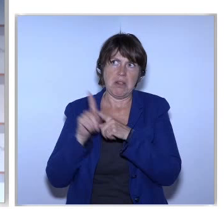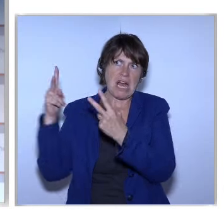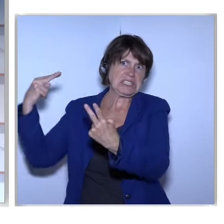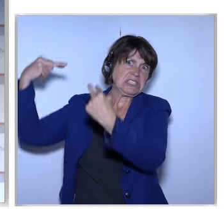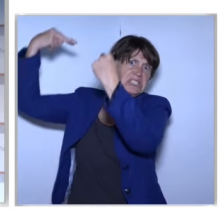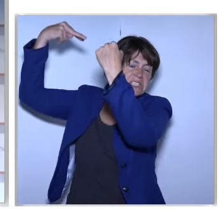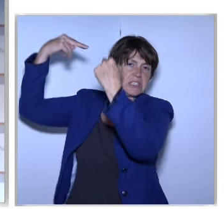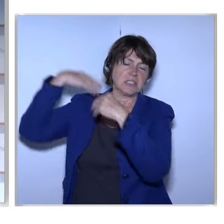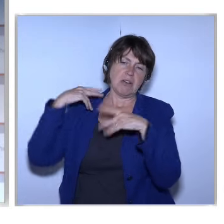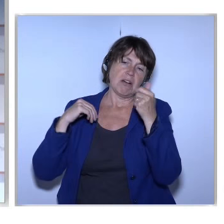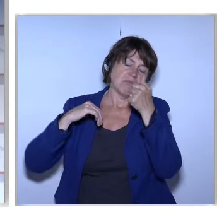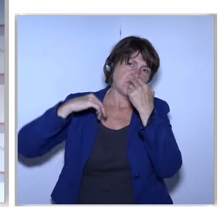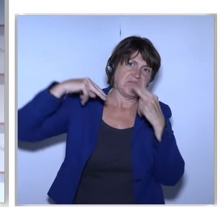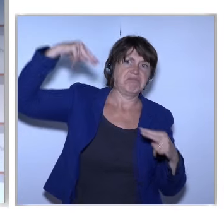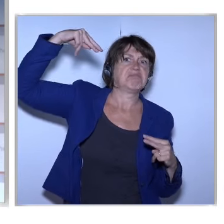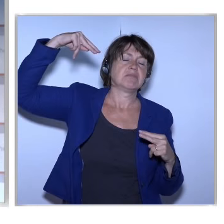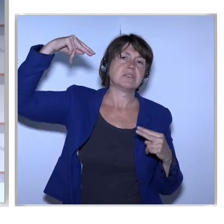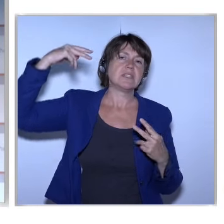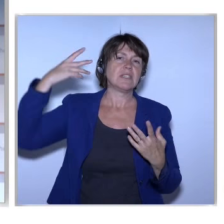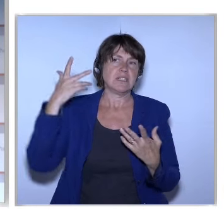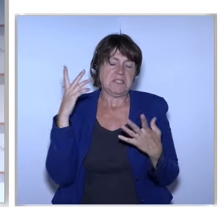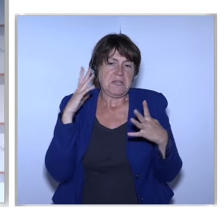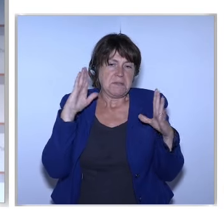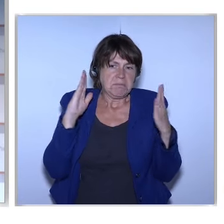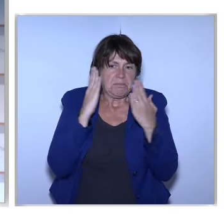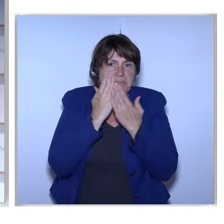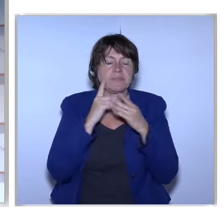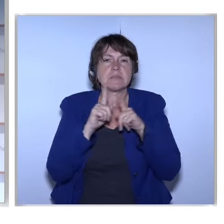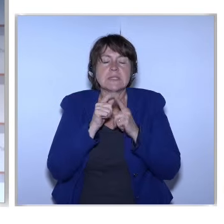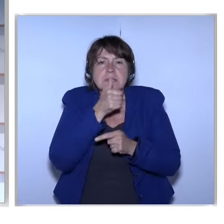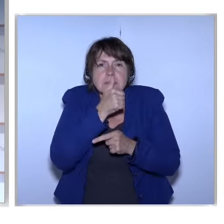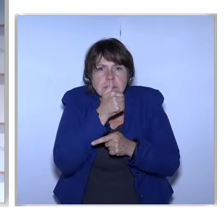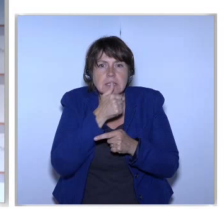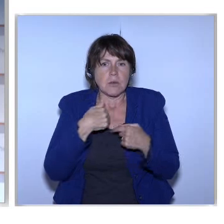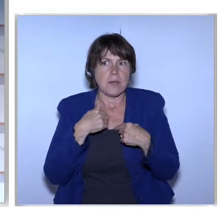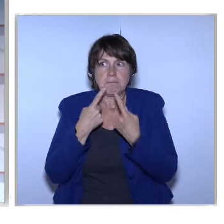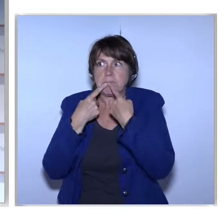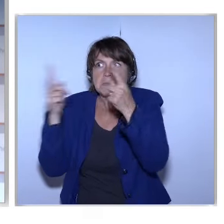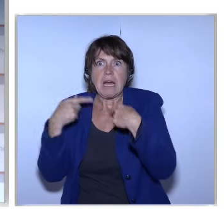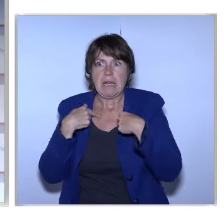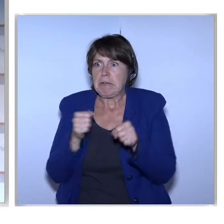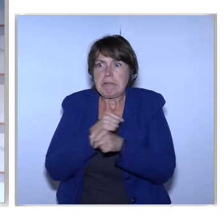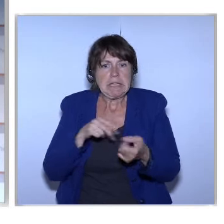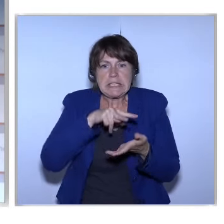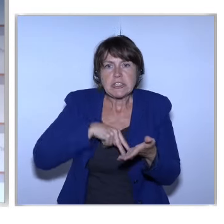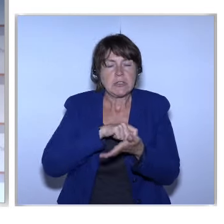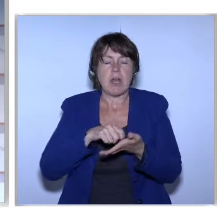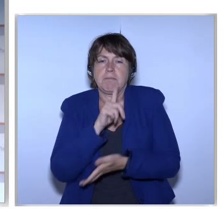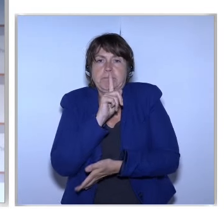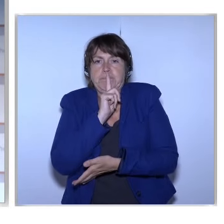And People Around Them Looks At Them They Hiding A Secret And They Go Through Life Stressed